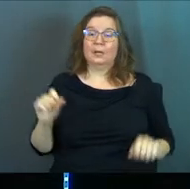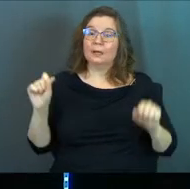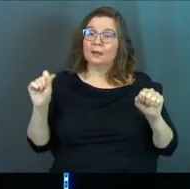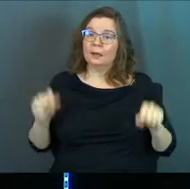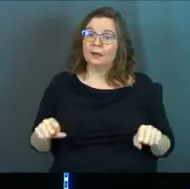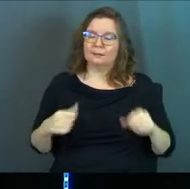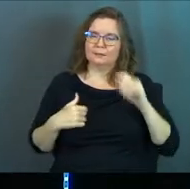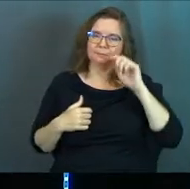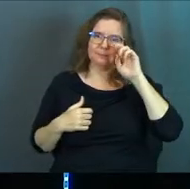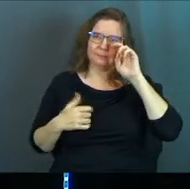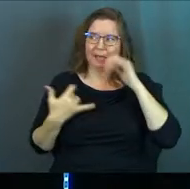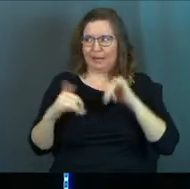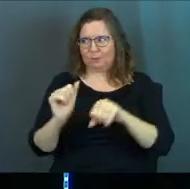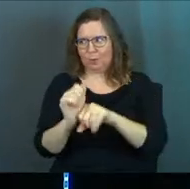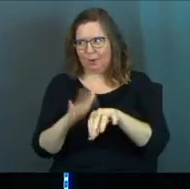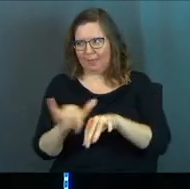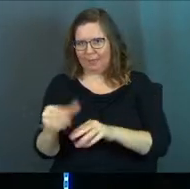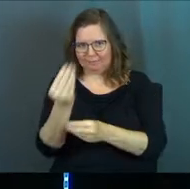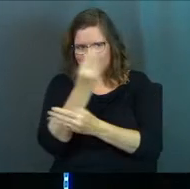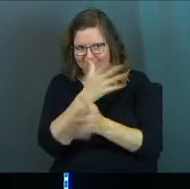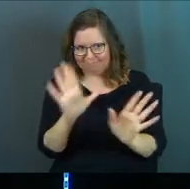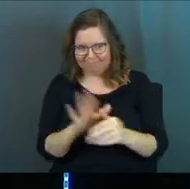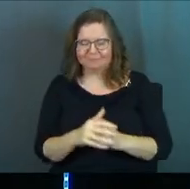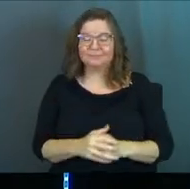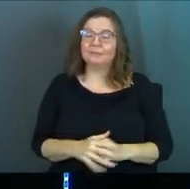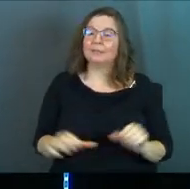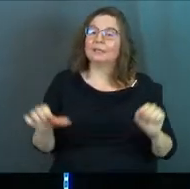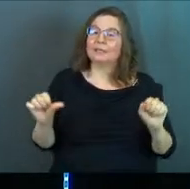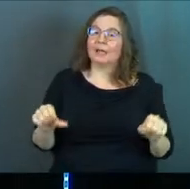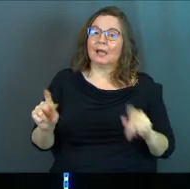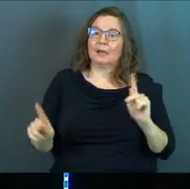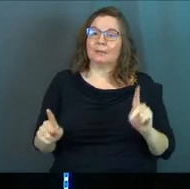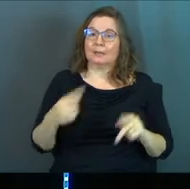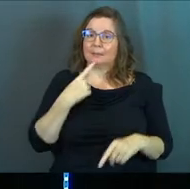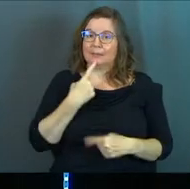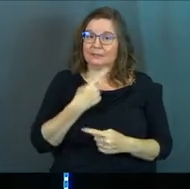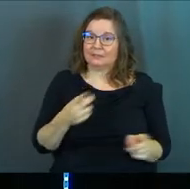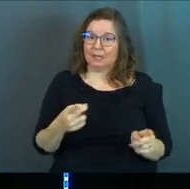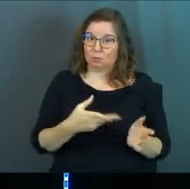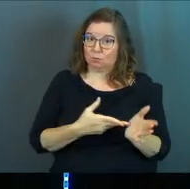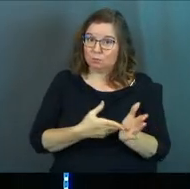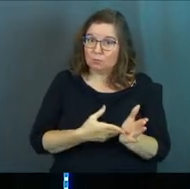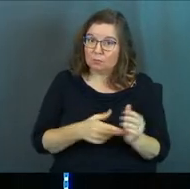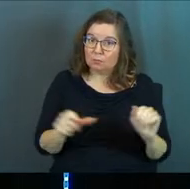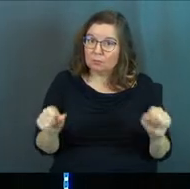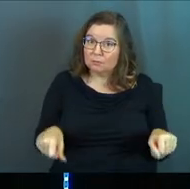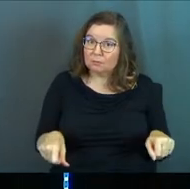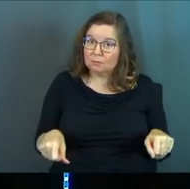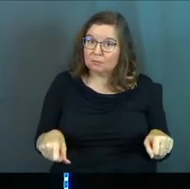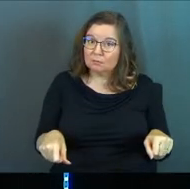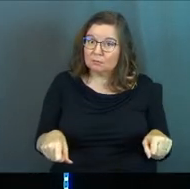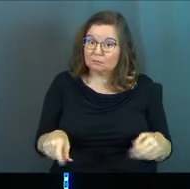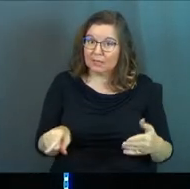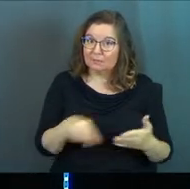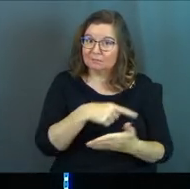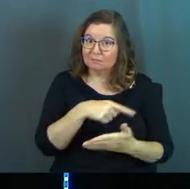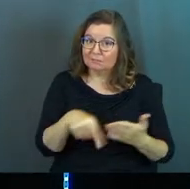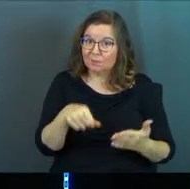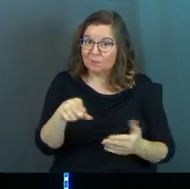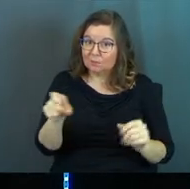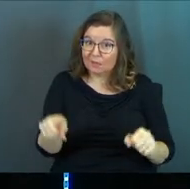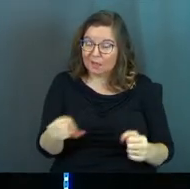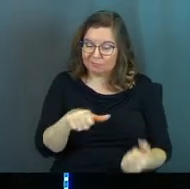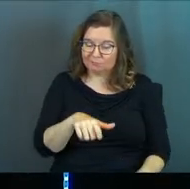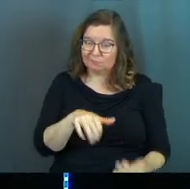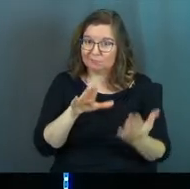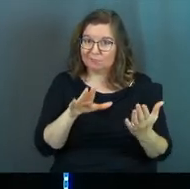Can, and I'm still working on that by the way, can people tell you the truth? Can they come to you face to